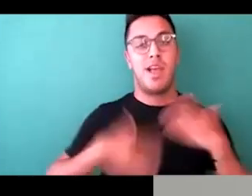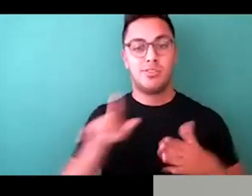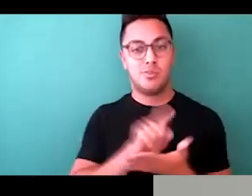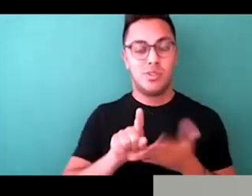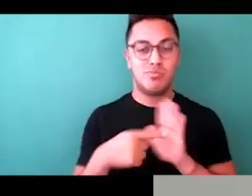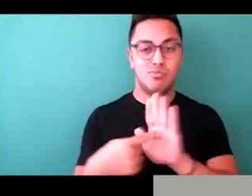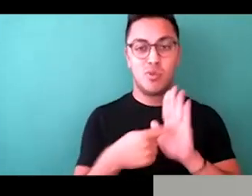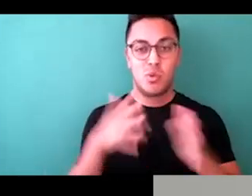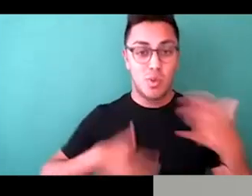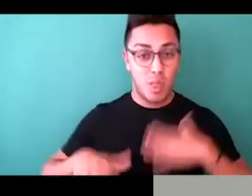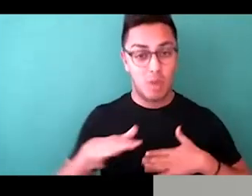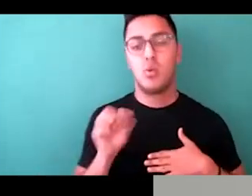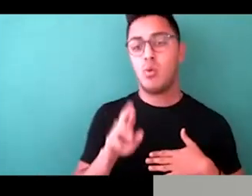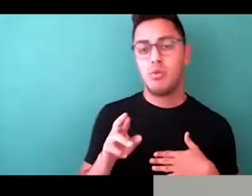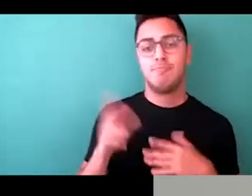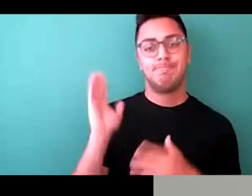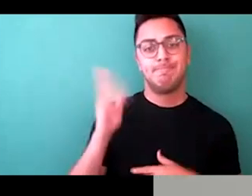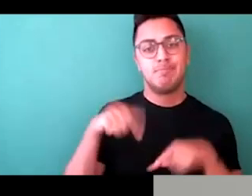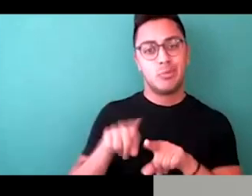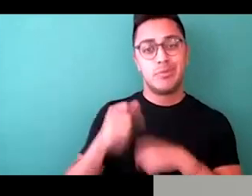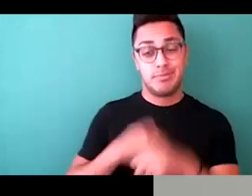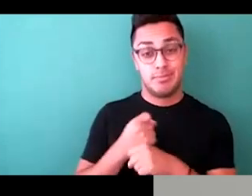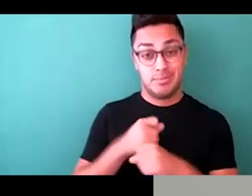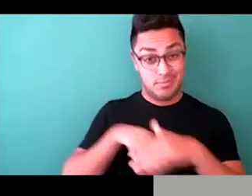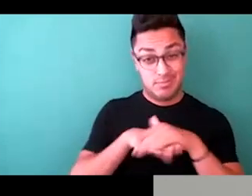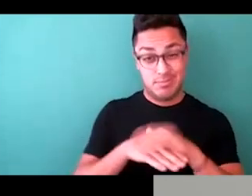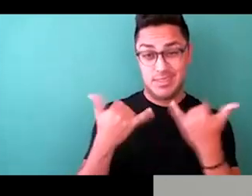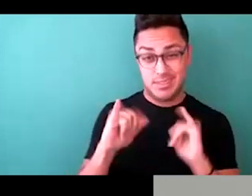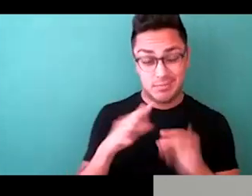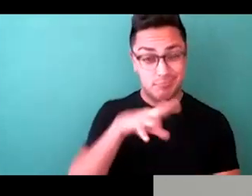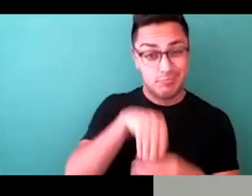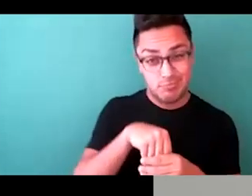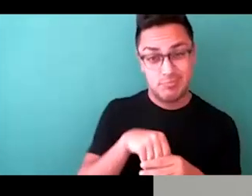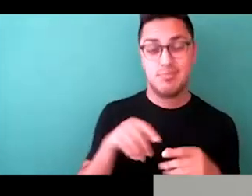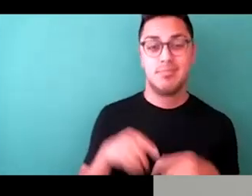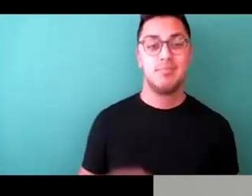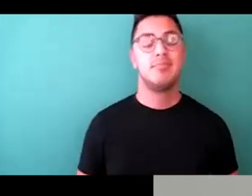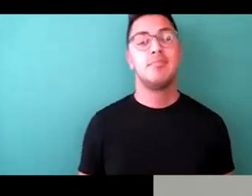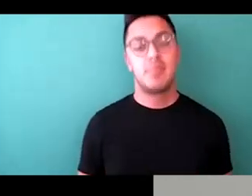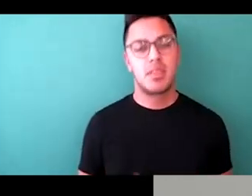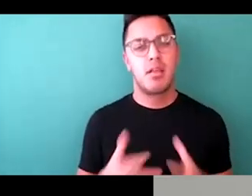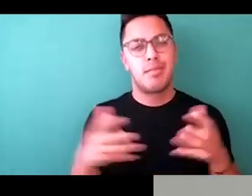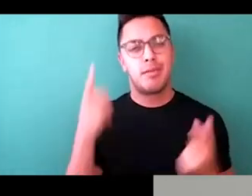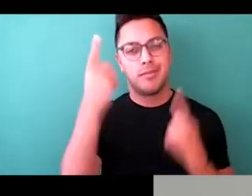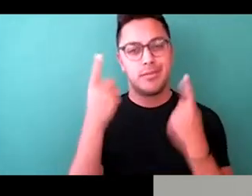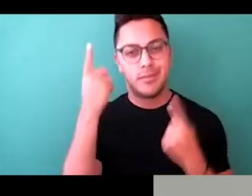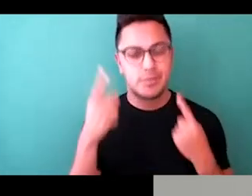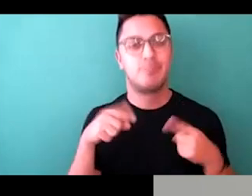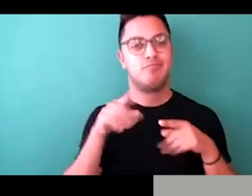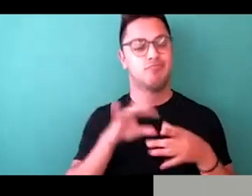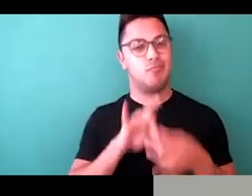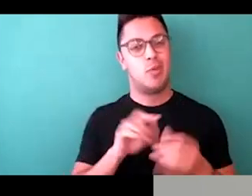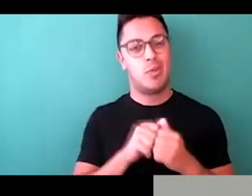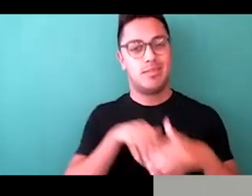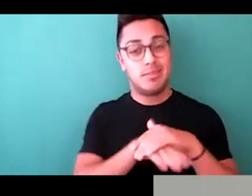year, is accessibility top of mind? There is so much to be considered around accessibility, and our experts